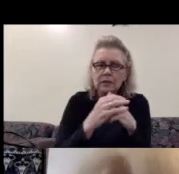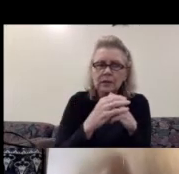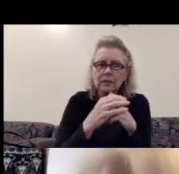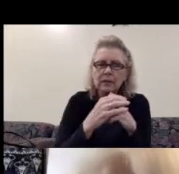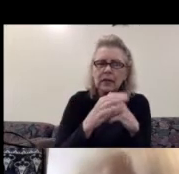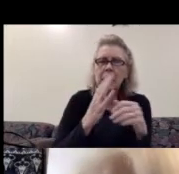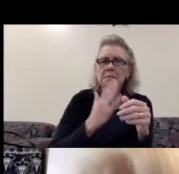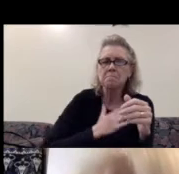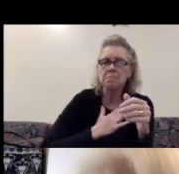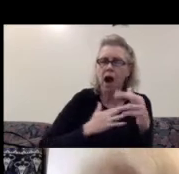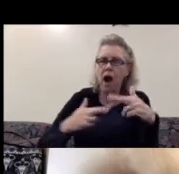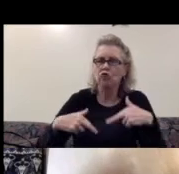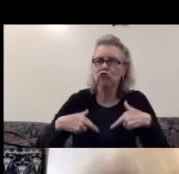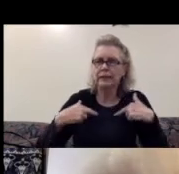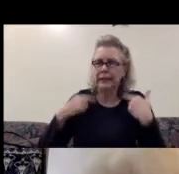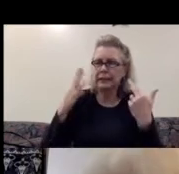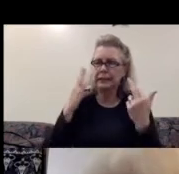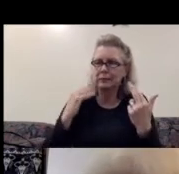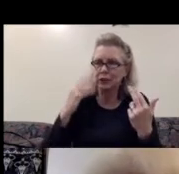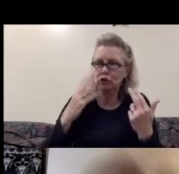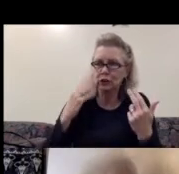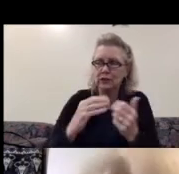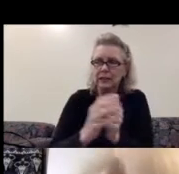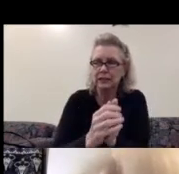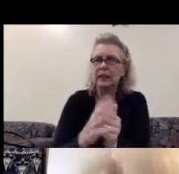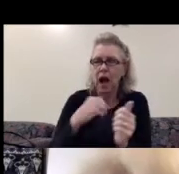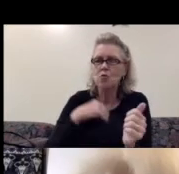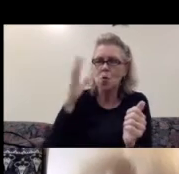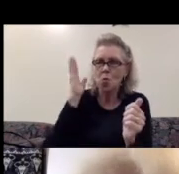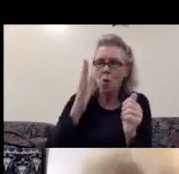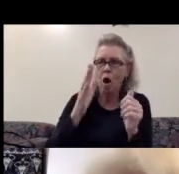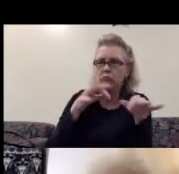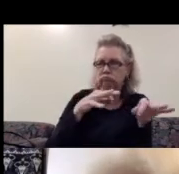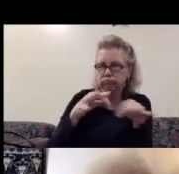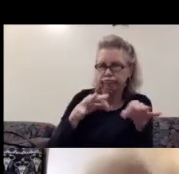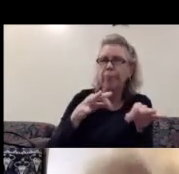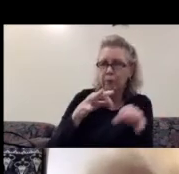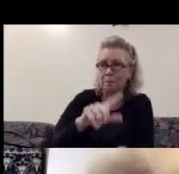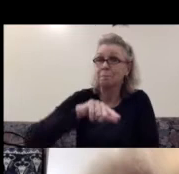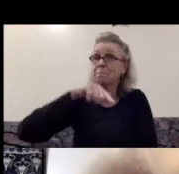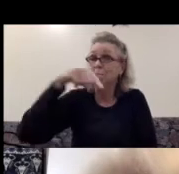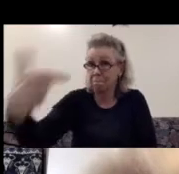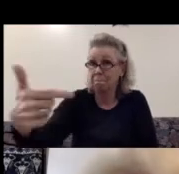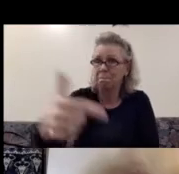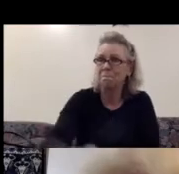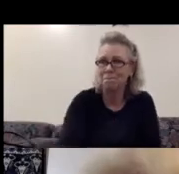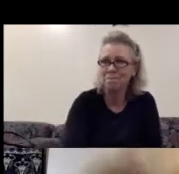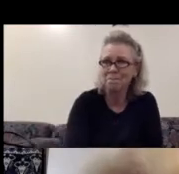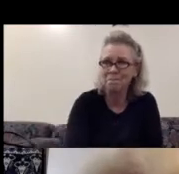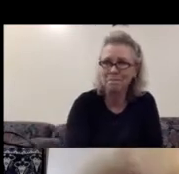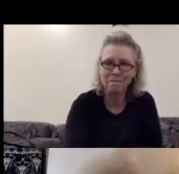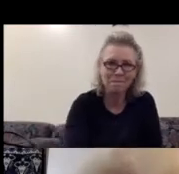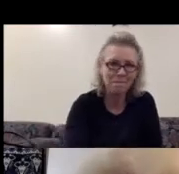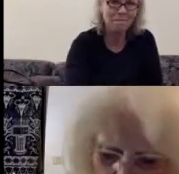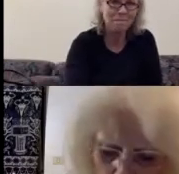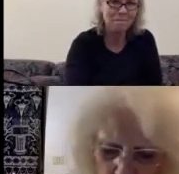residents experience. I'm going to just run through them. Question number one, how